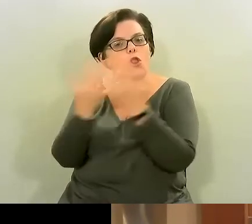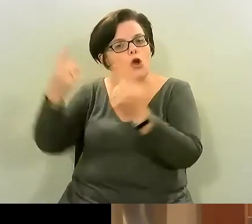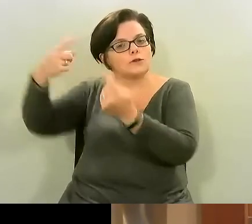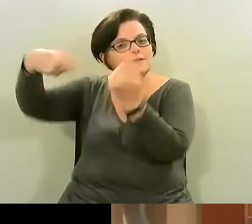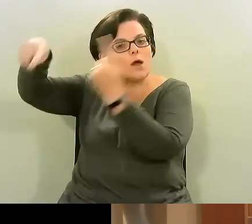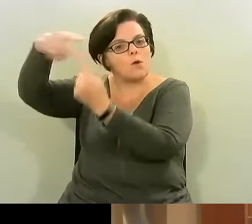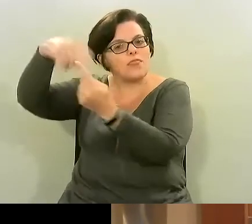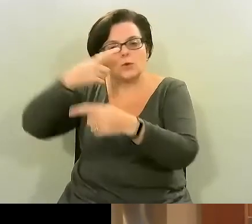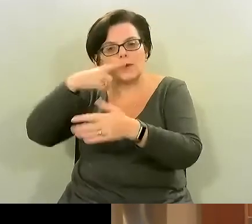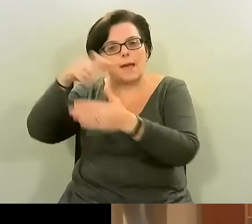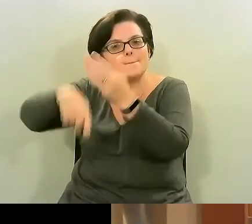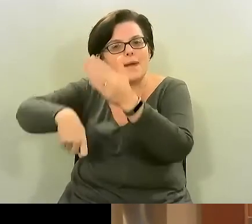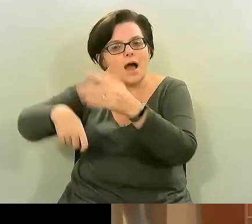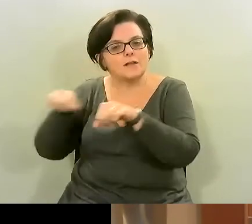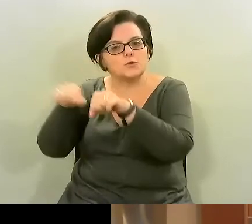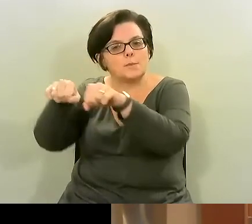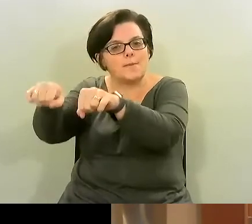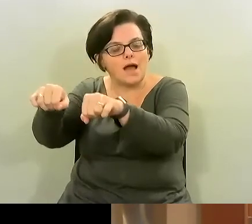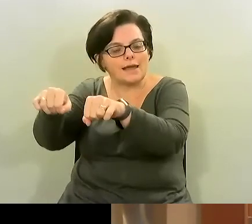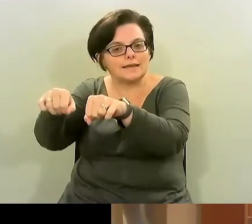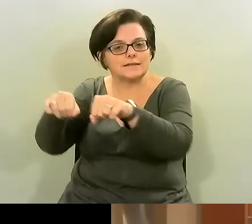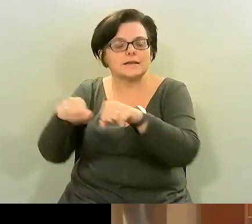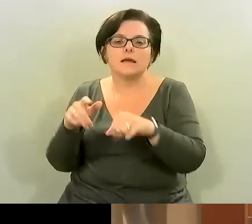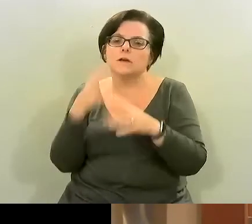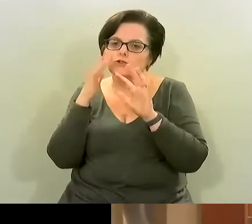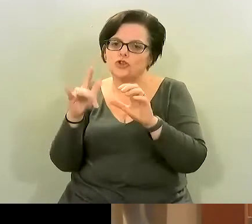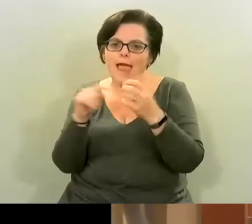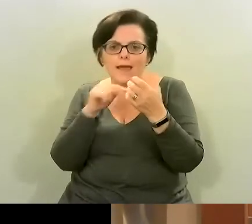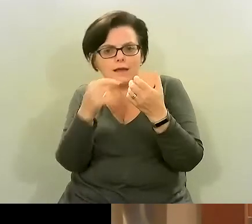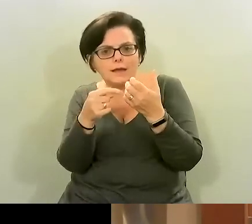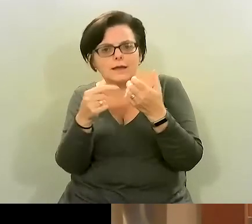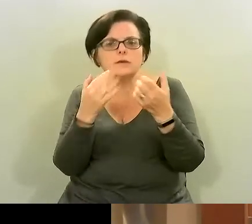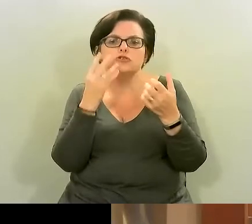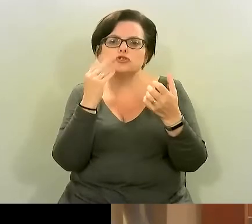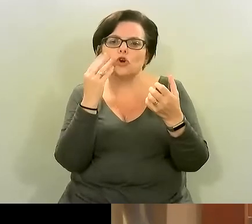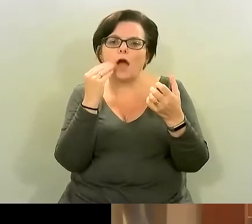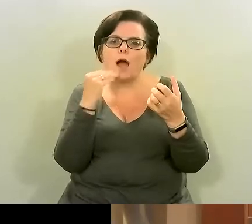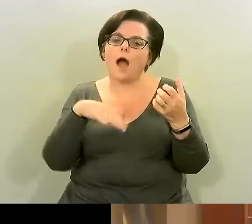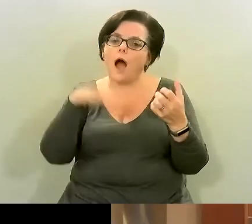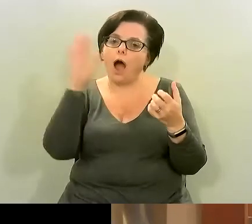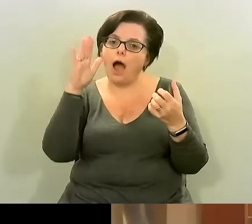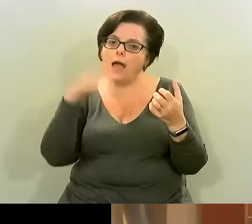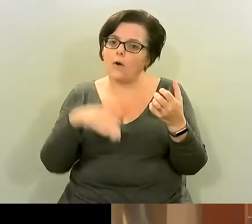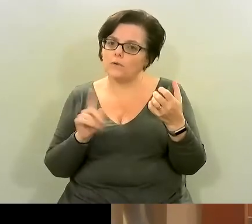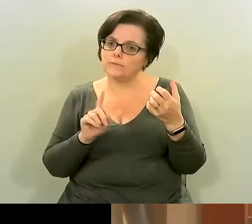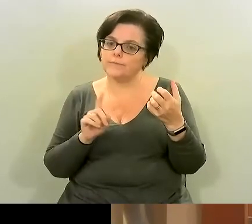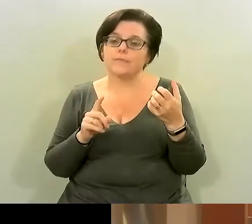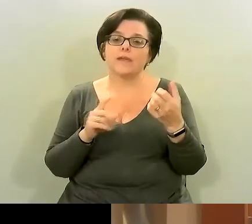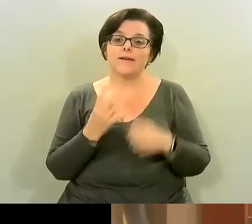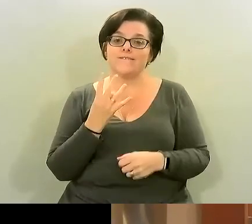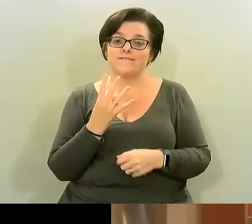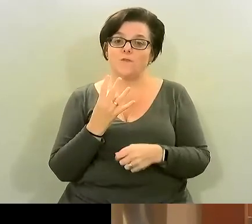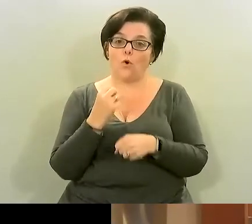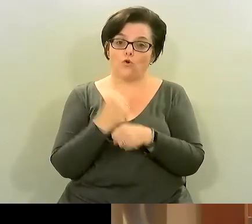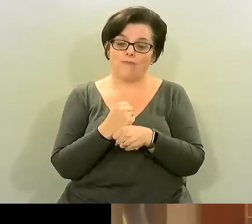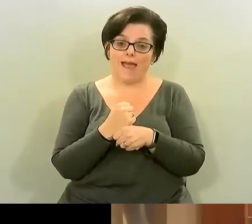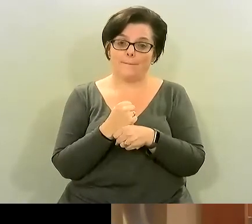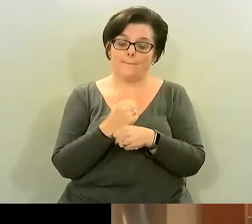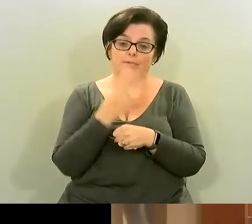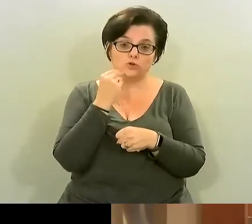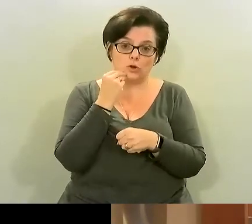that you get supermarket that you can buy but always check the the sugar content um four grams of sugar is one teaspoon